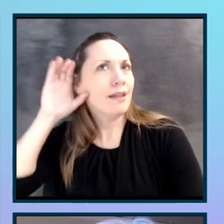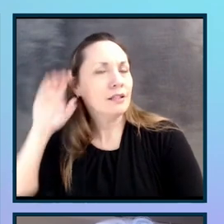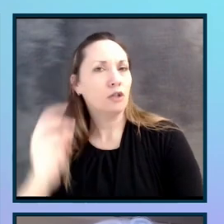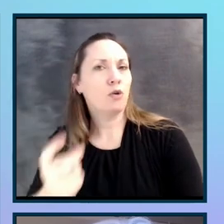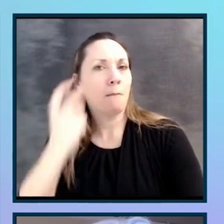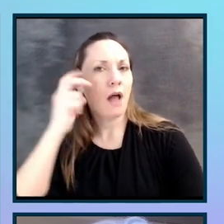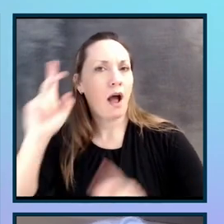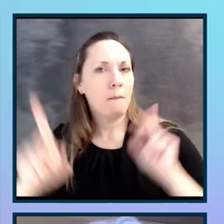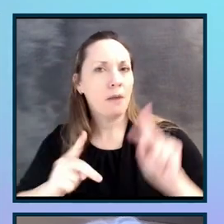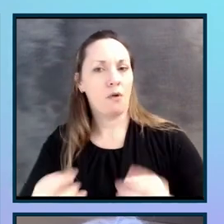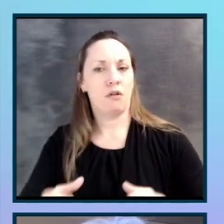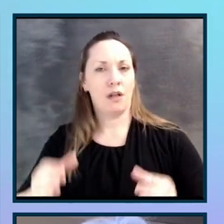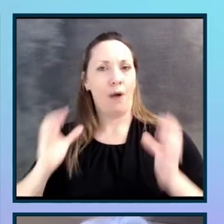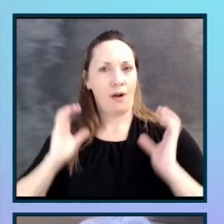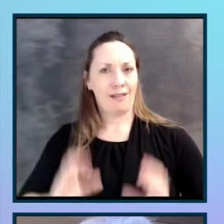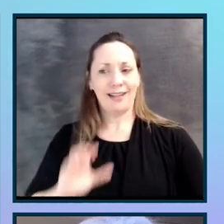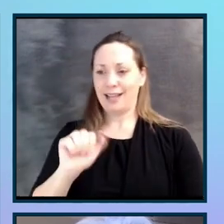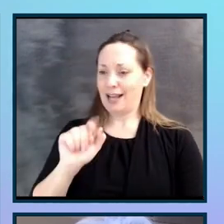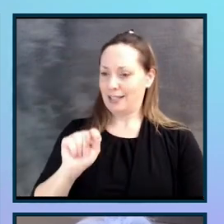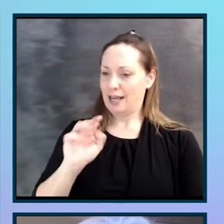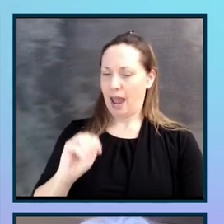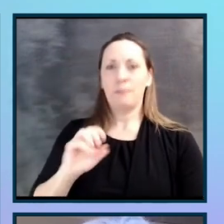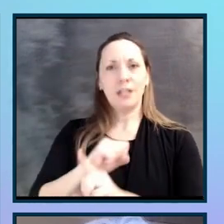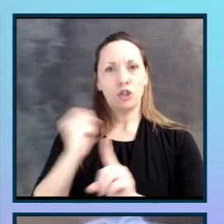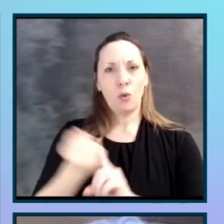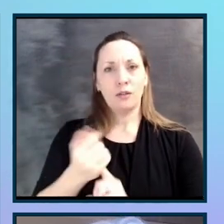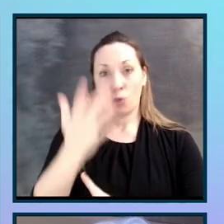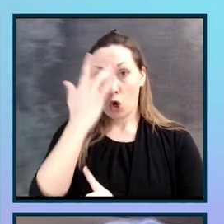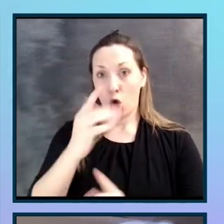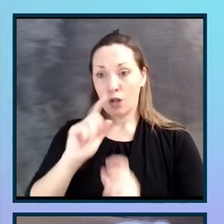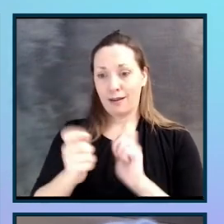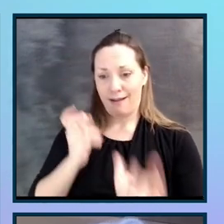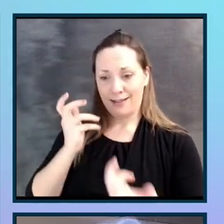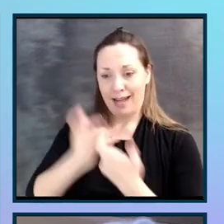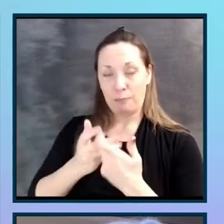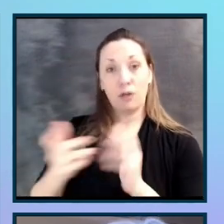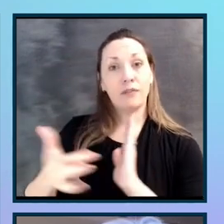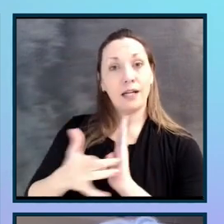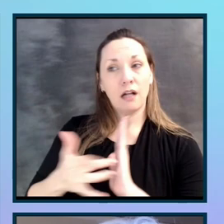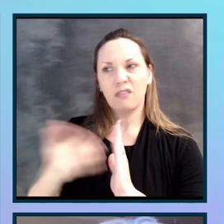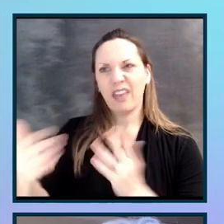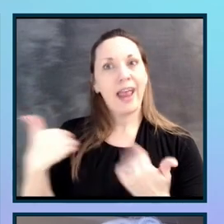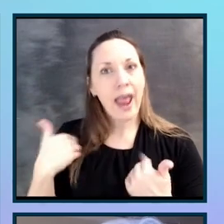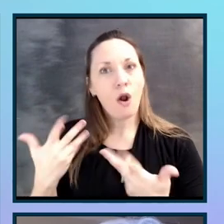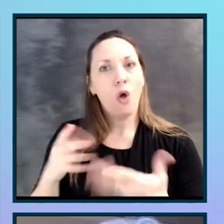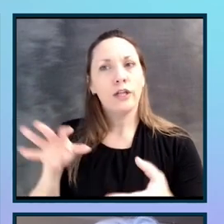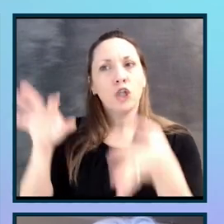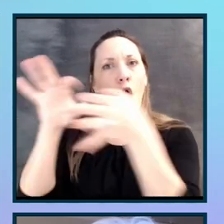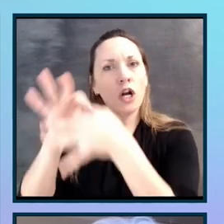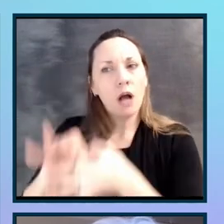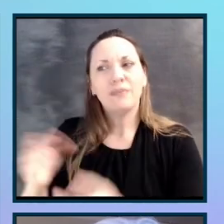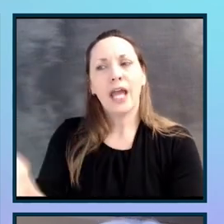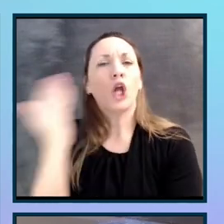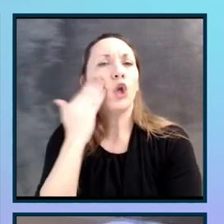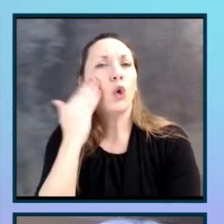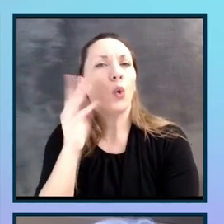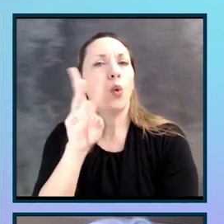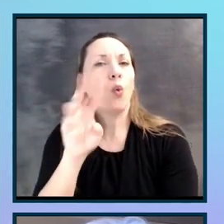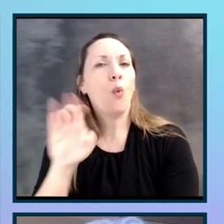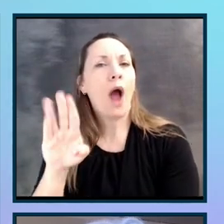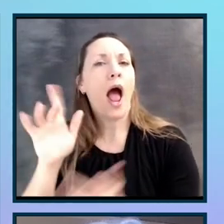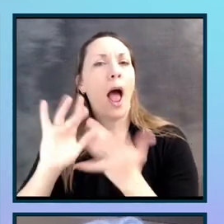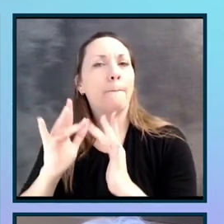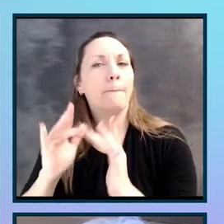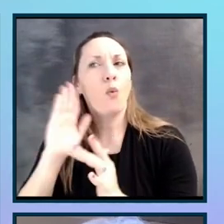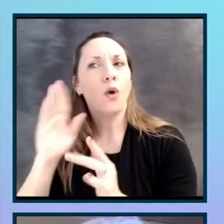Our clients in the ATM cases were early adapters of technology. They had all these hookups. They knew the web was coming. I mean, the web